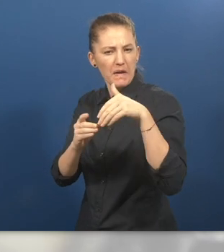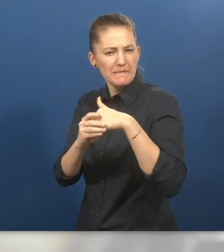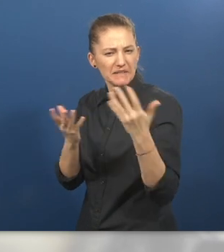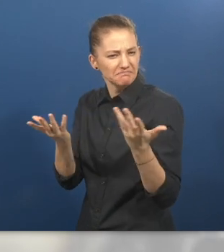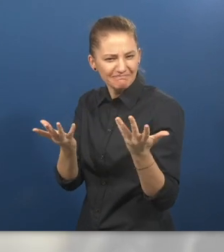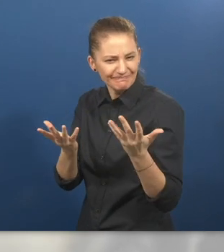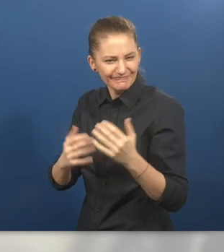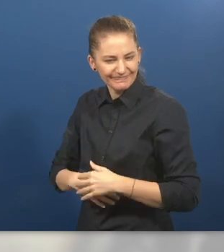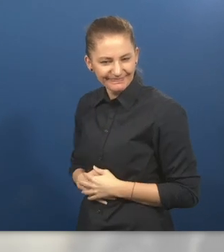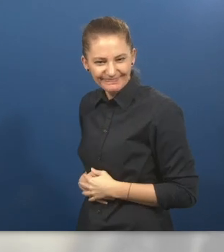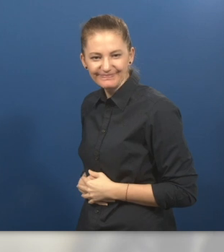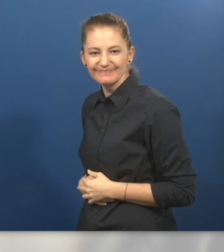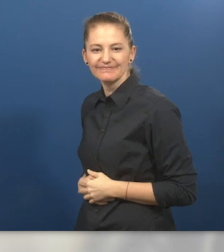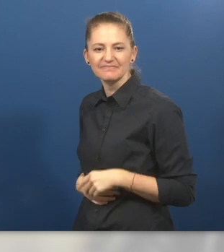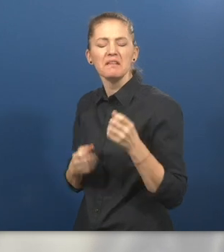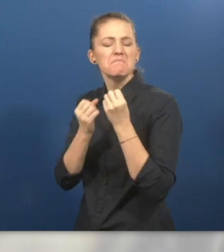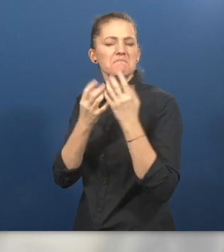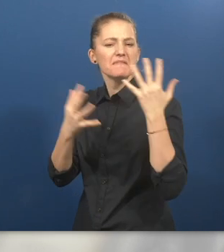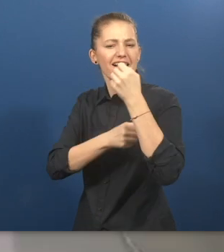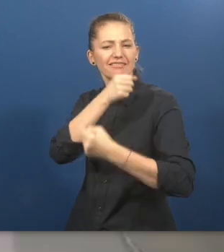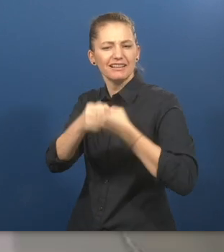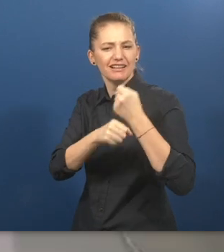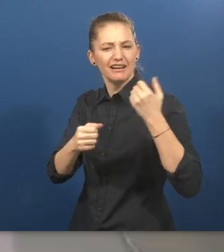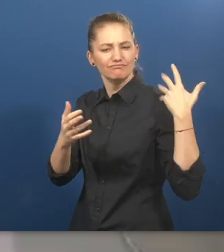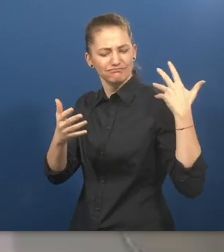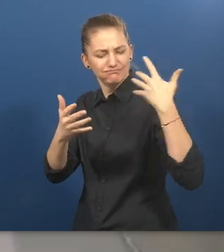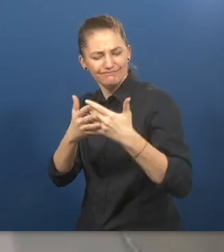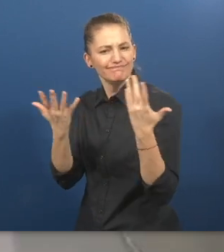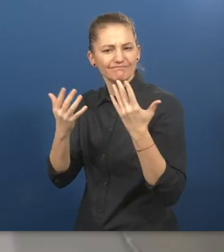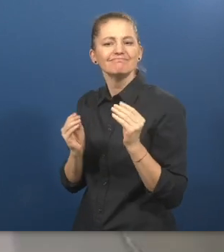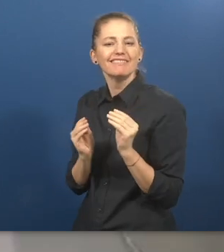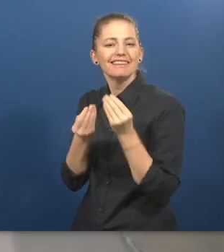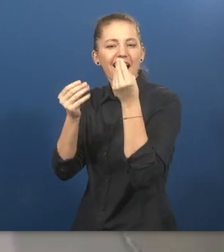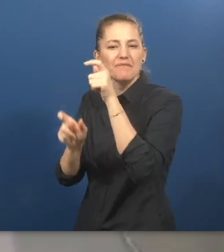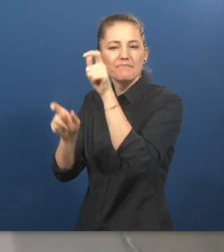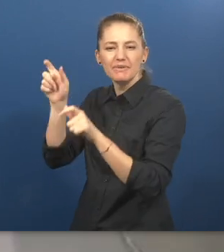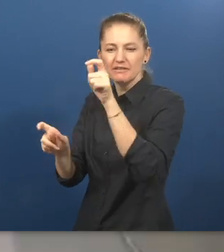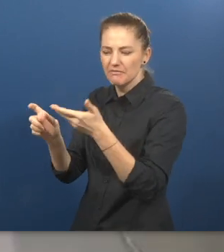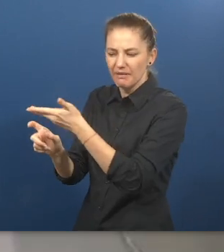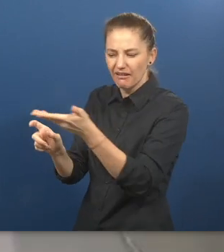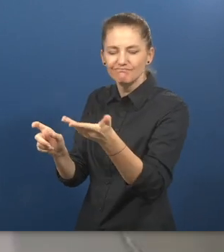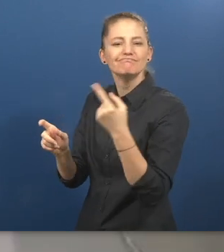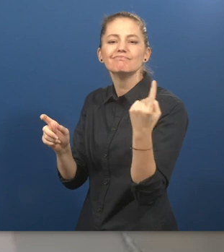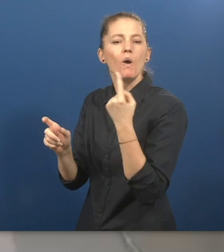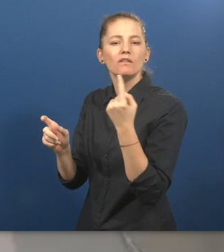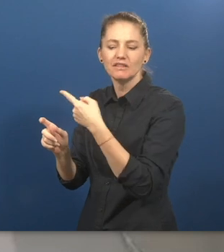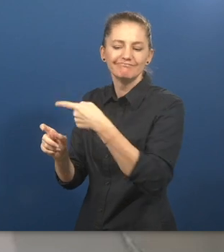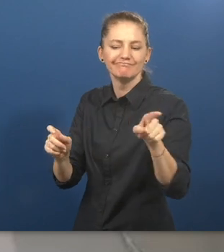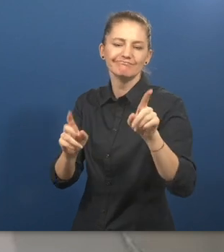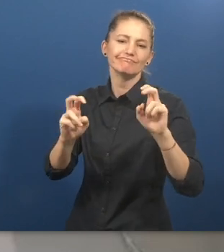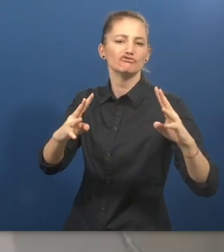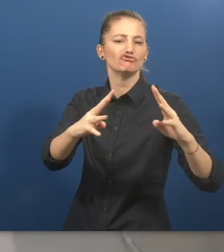Schaufflin, TCPID Director. For many years, these young people were just expected to go to day services